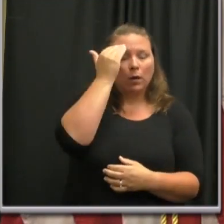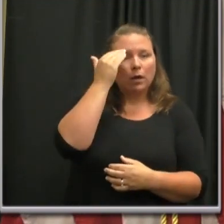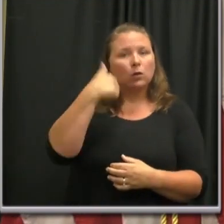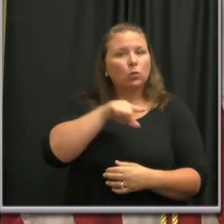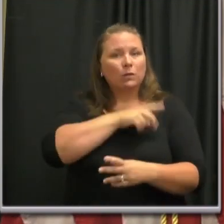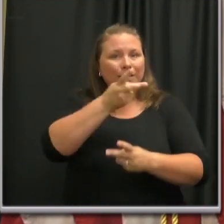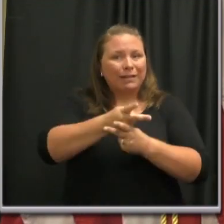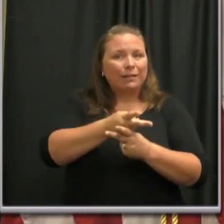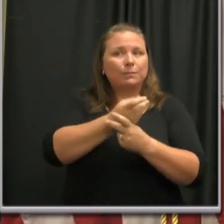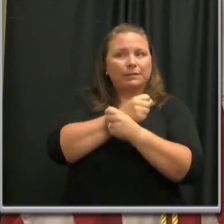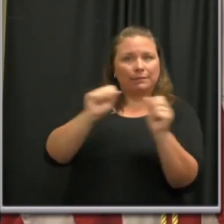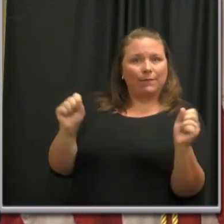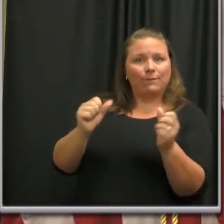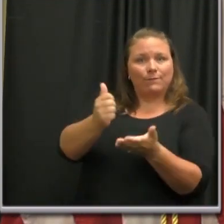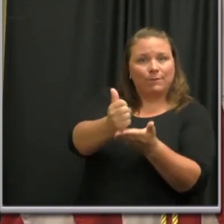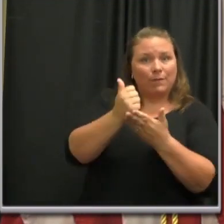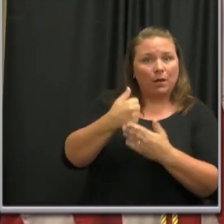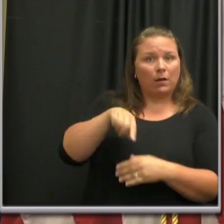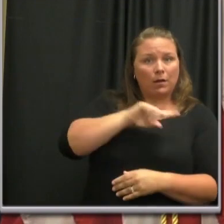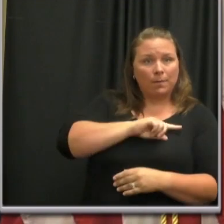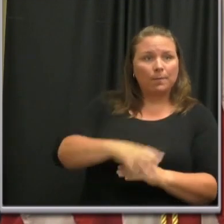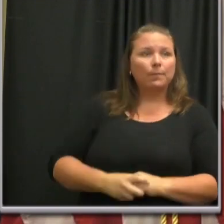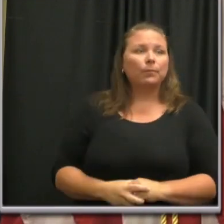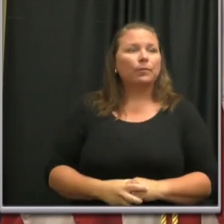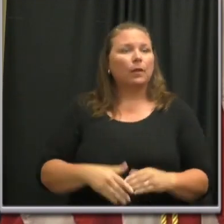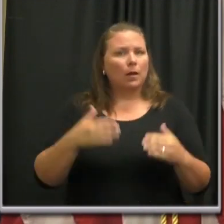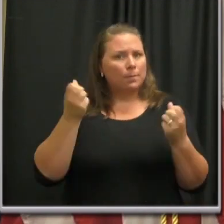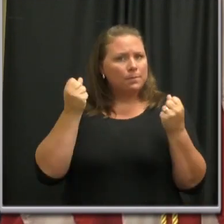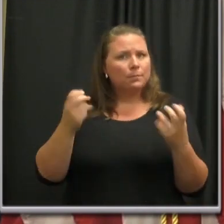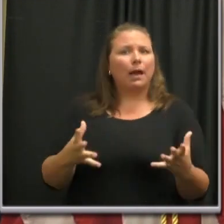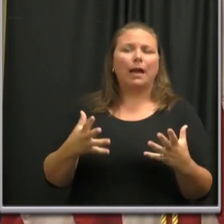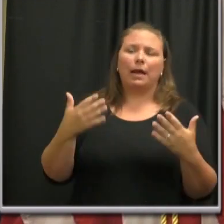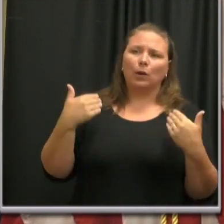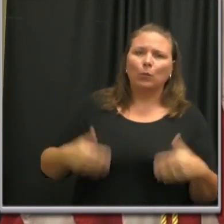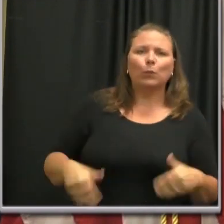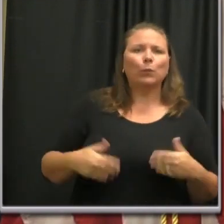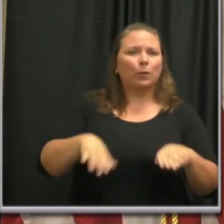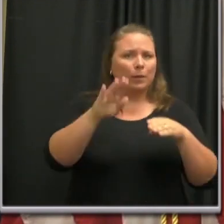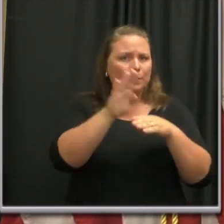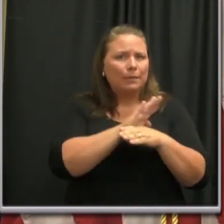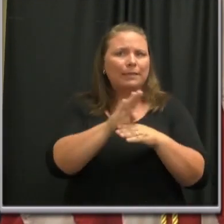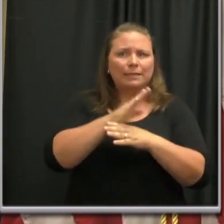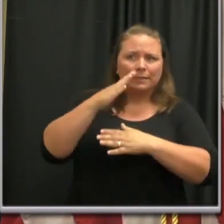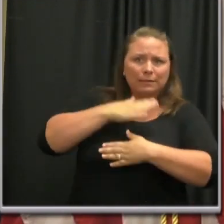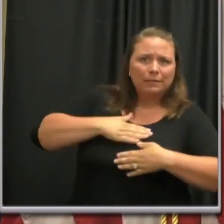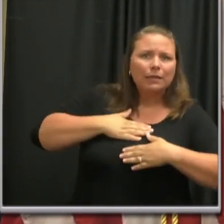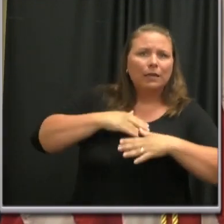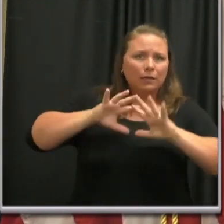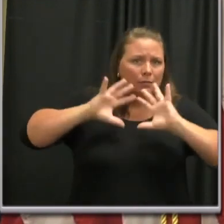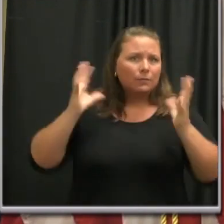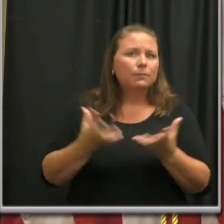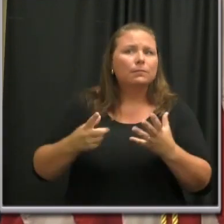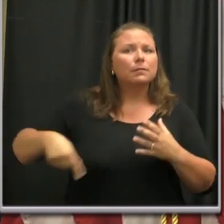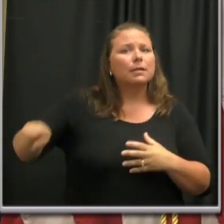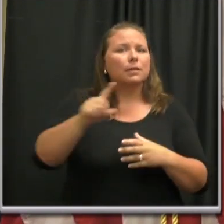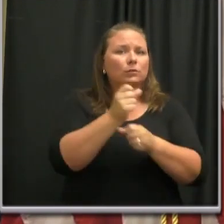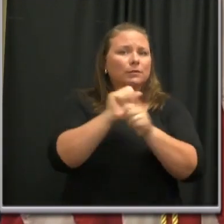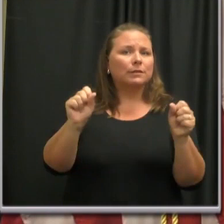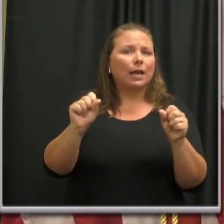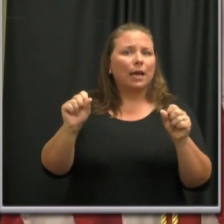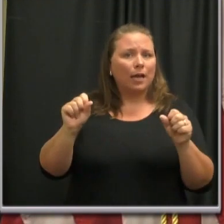tool. With the overwhelming cooperation of business owners in our hospitality industry and their safe business practices,